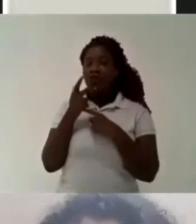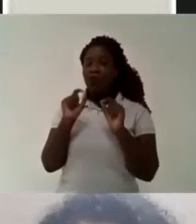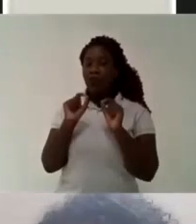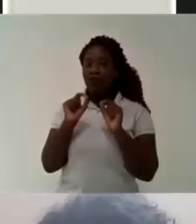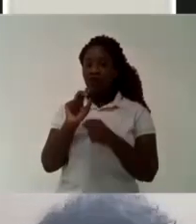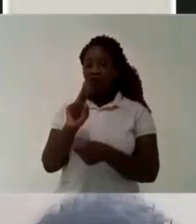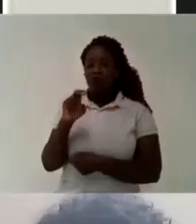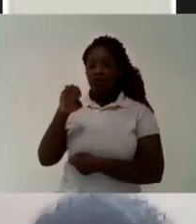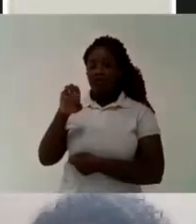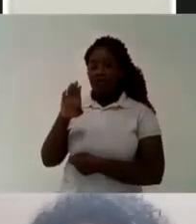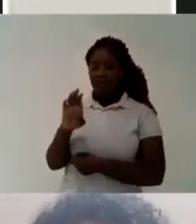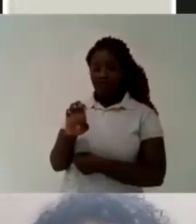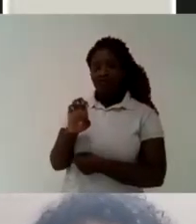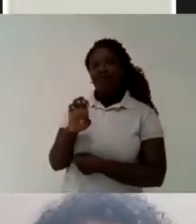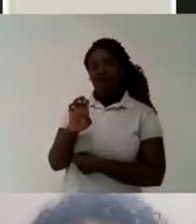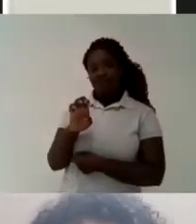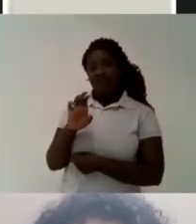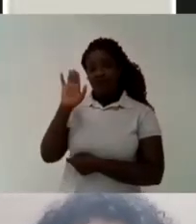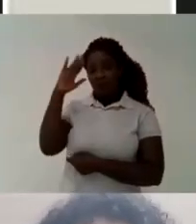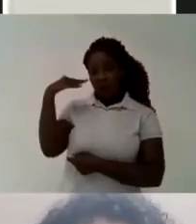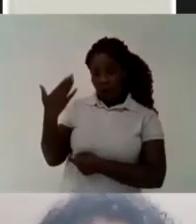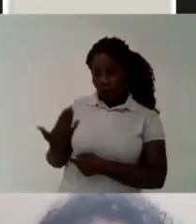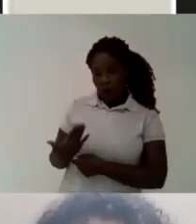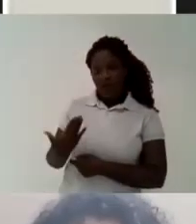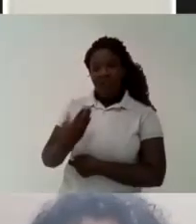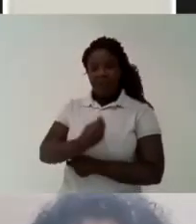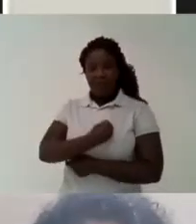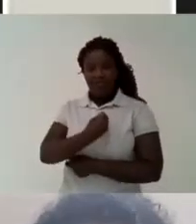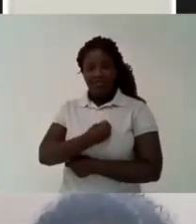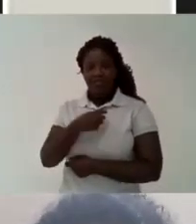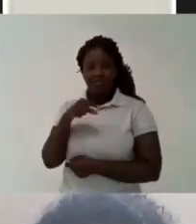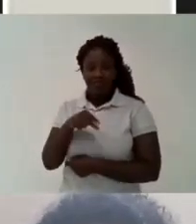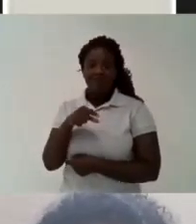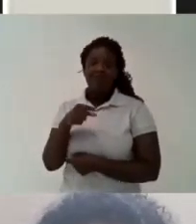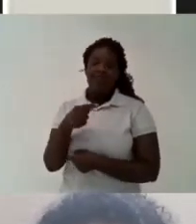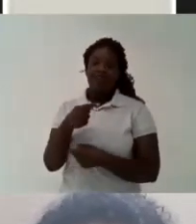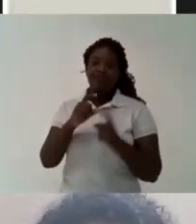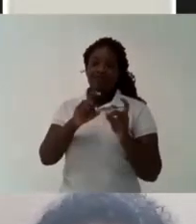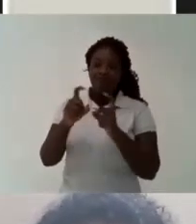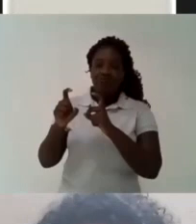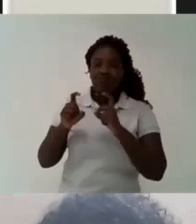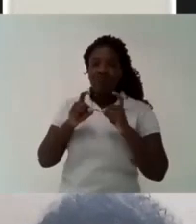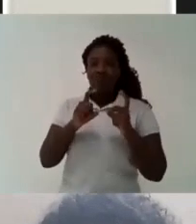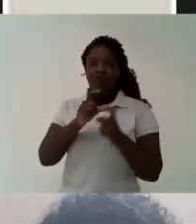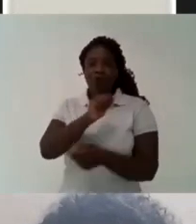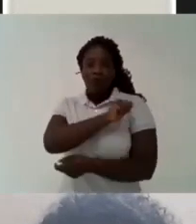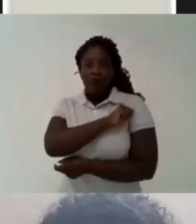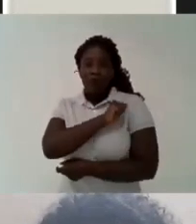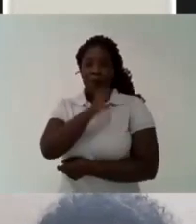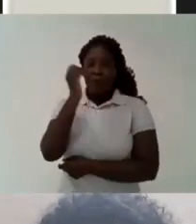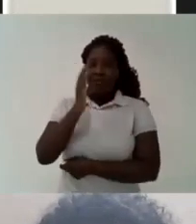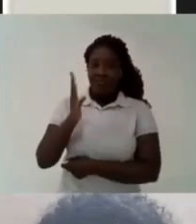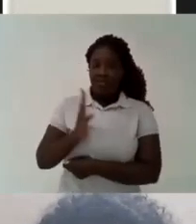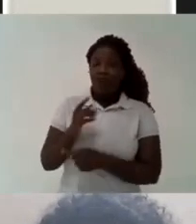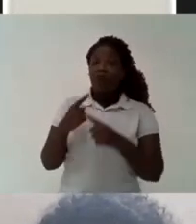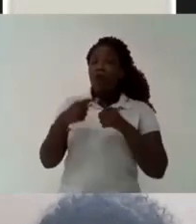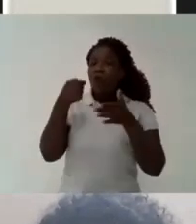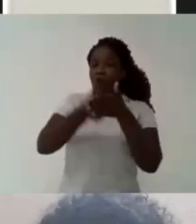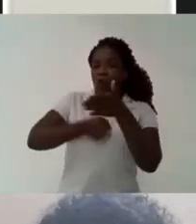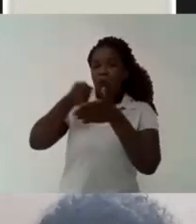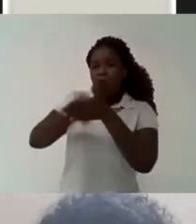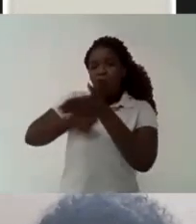Latin American student organization Which is basically a forum that